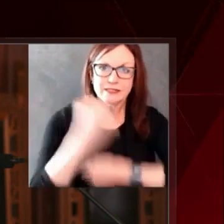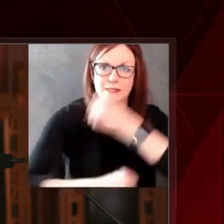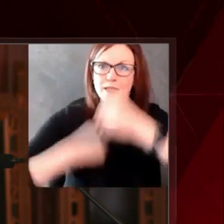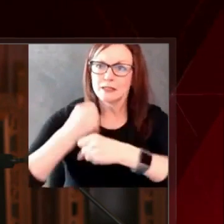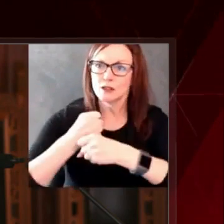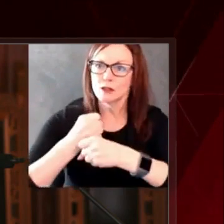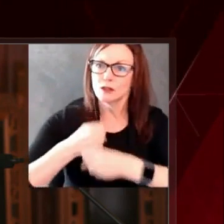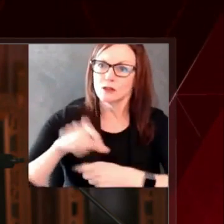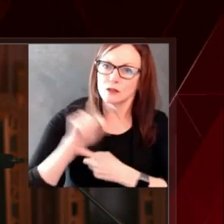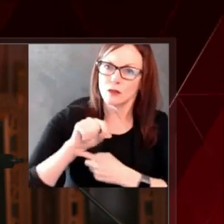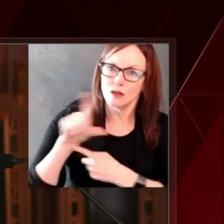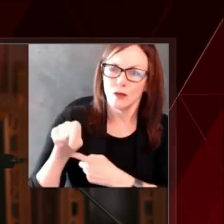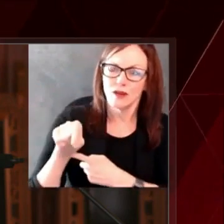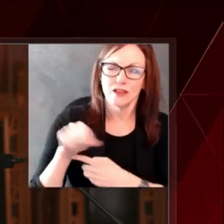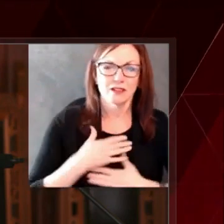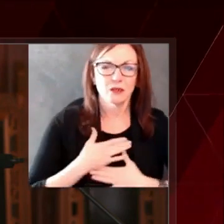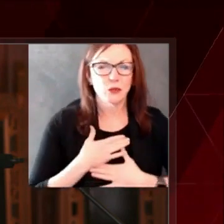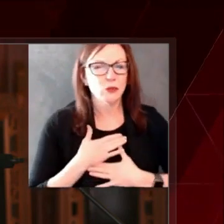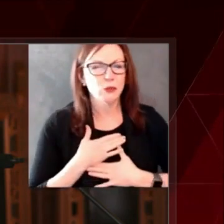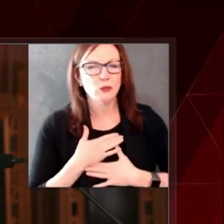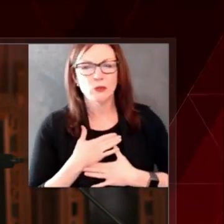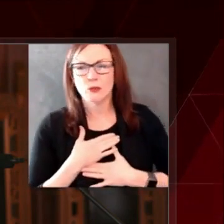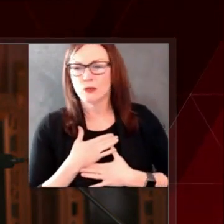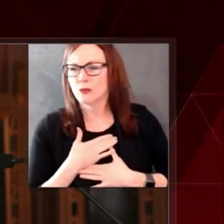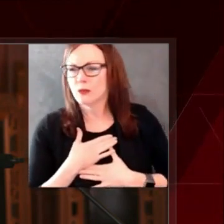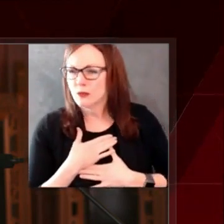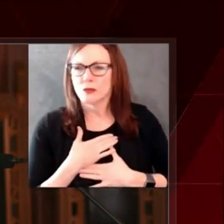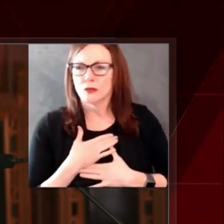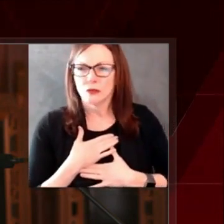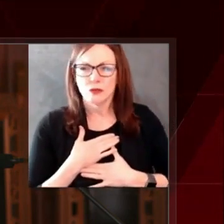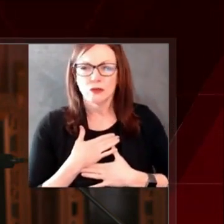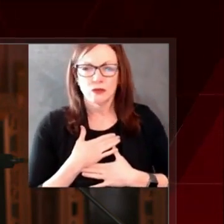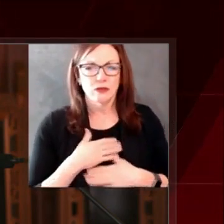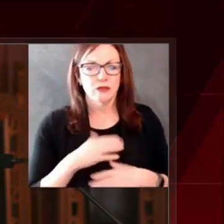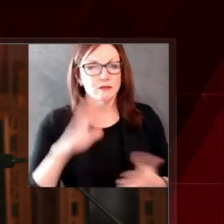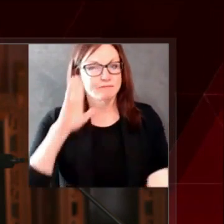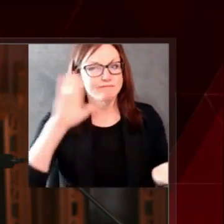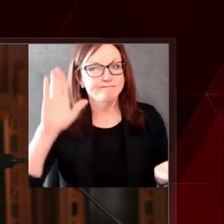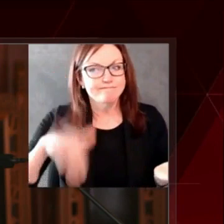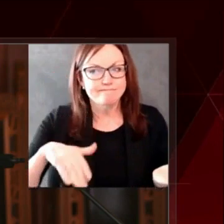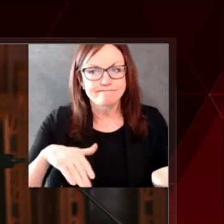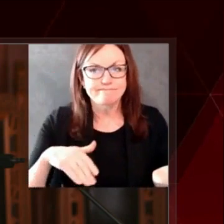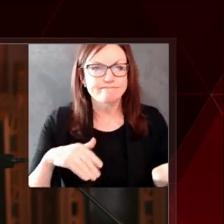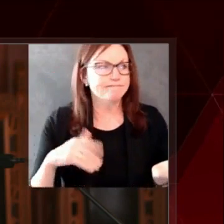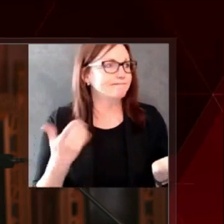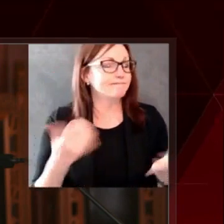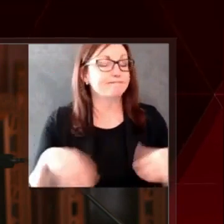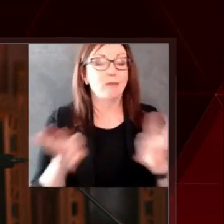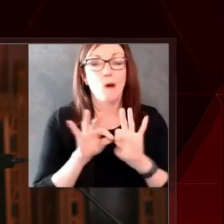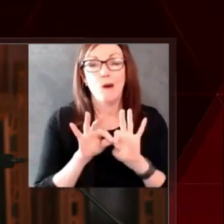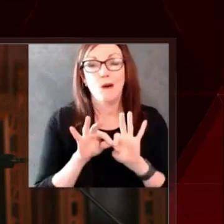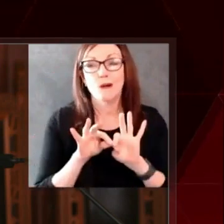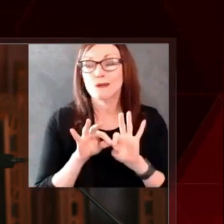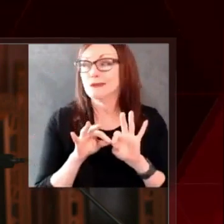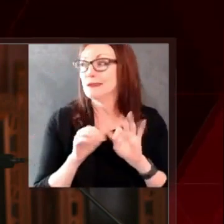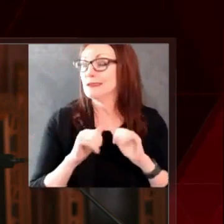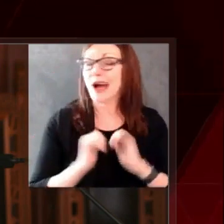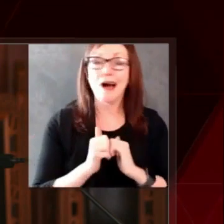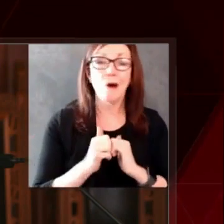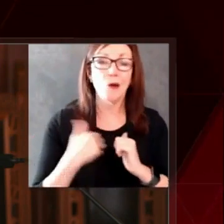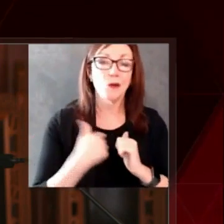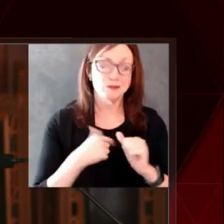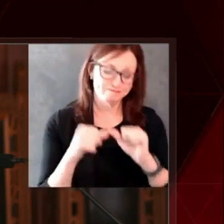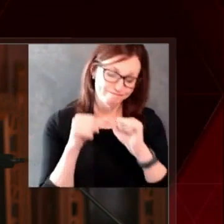works to stop the spread. We need to stay home, physically distance, wear a mask, and wash your hands,